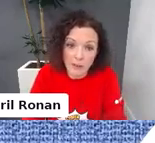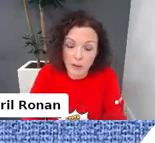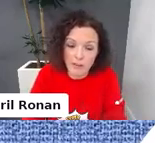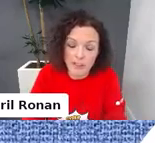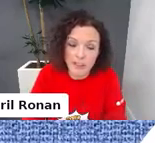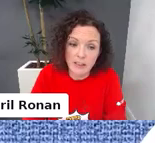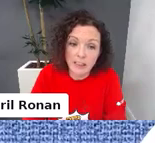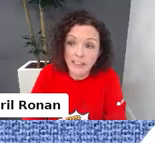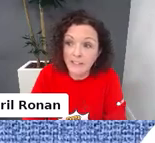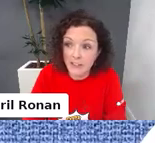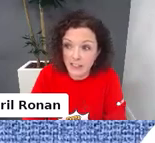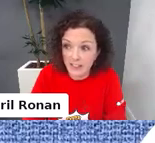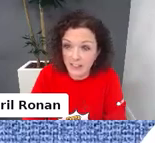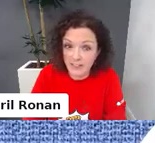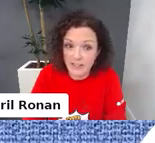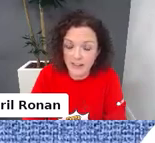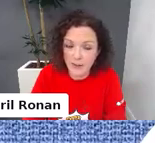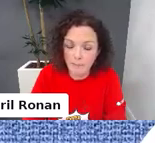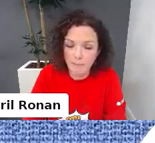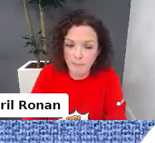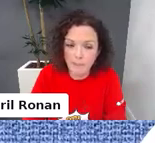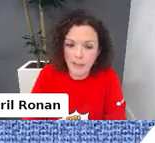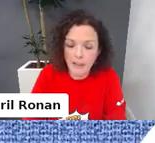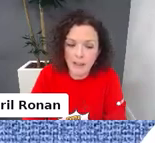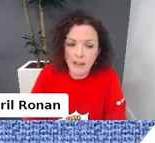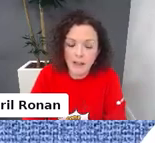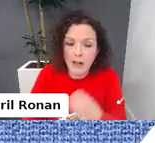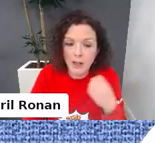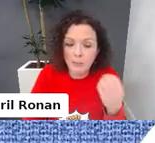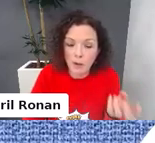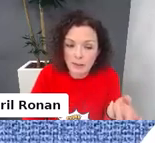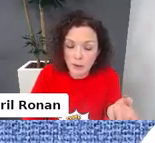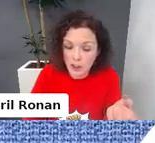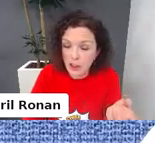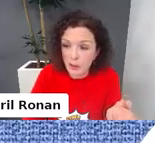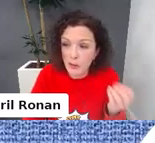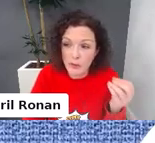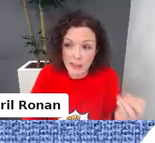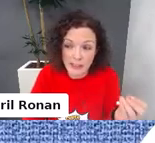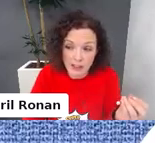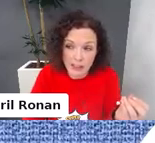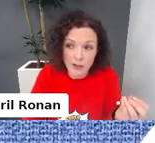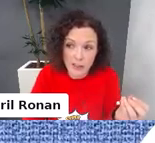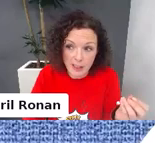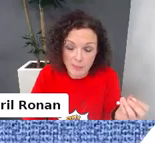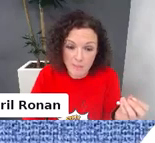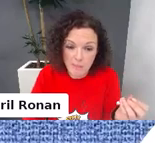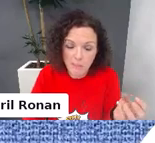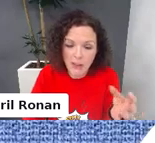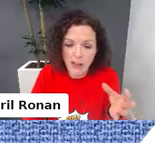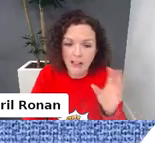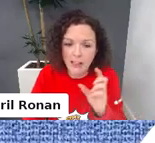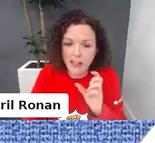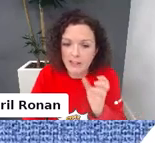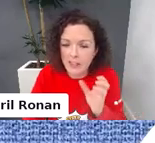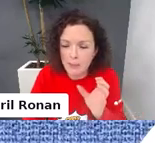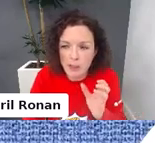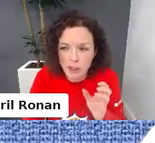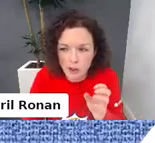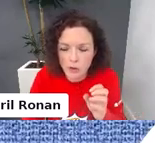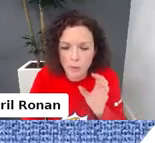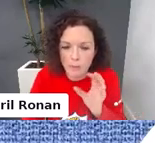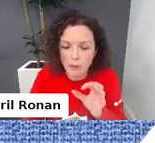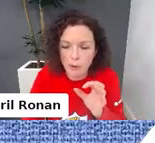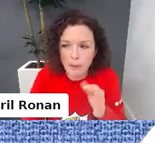and the value of it in their daily lives. I'm also going to share with you TikTok screen time and I have